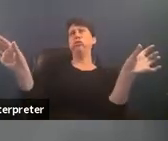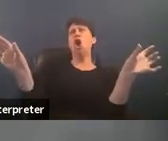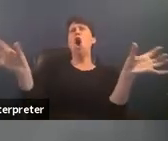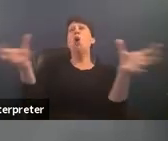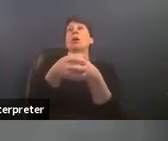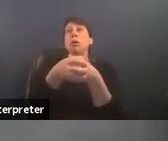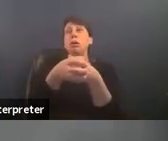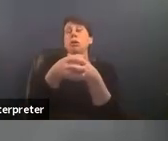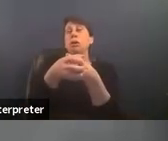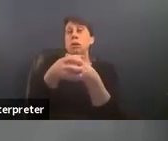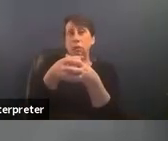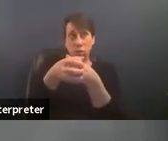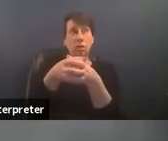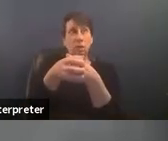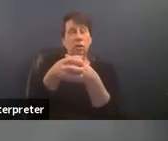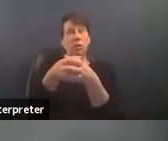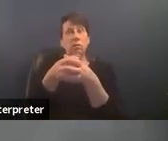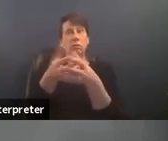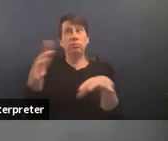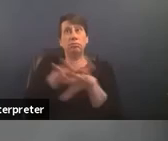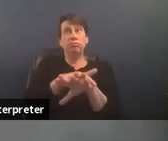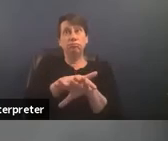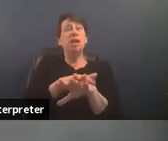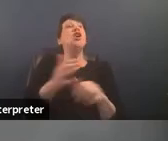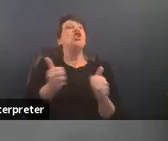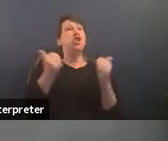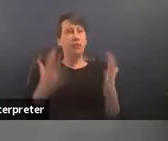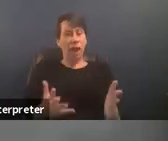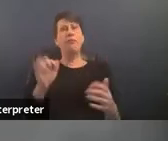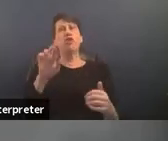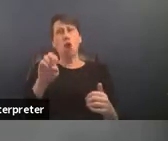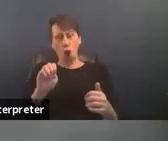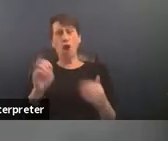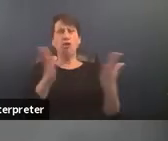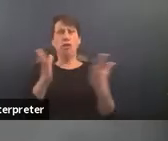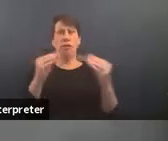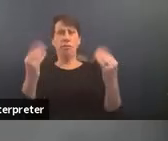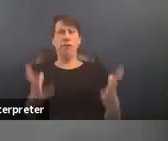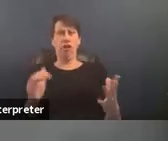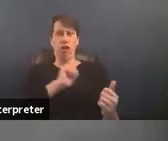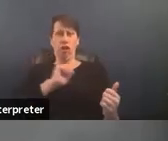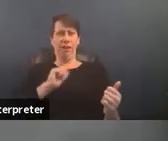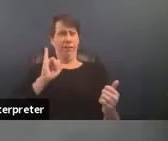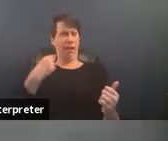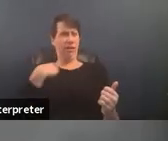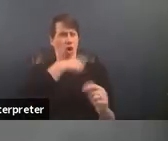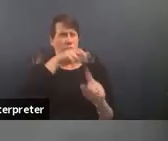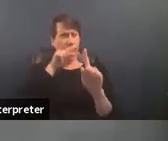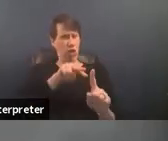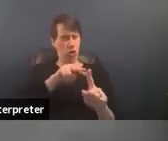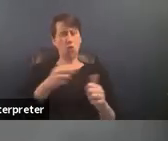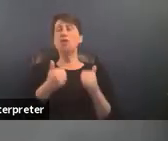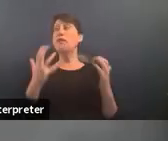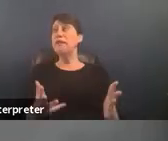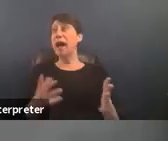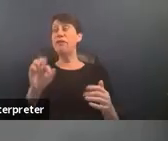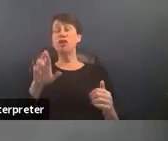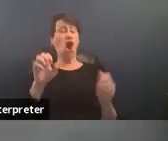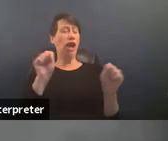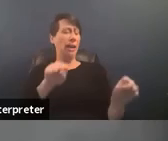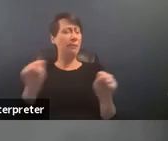seeing survivors as service providers ourselves right um survivors are capable and brilliant